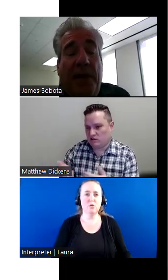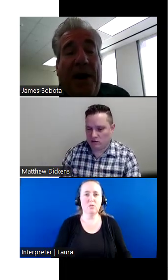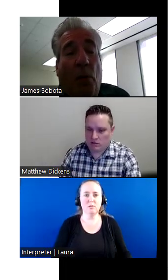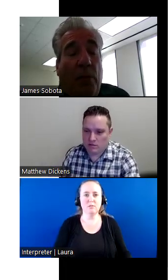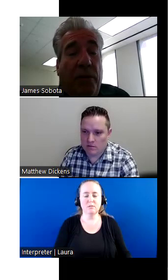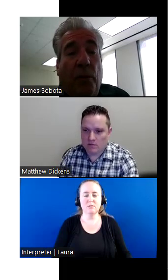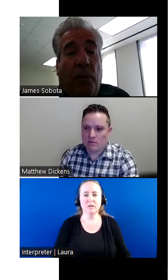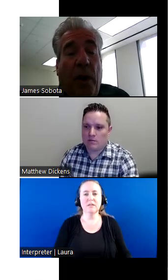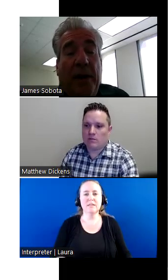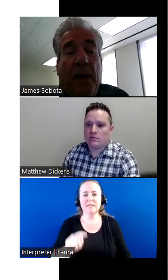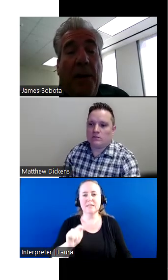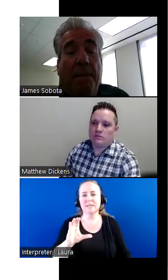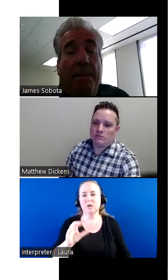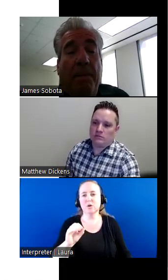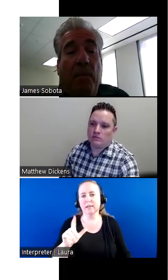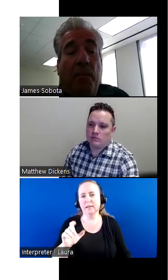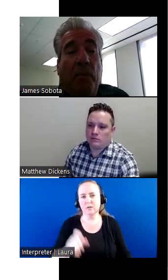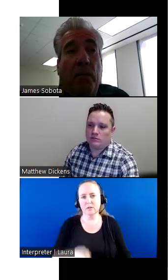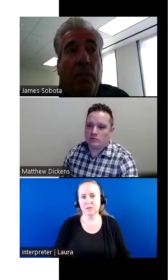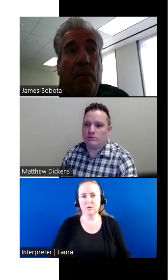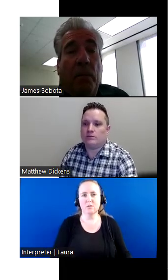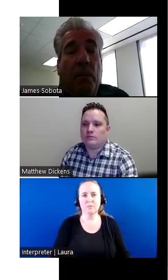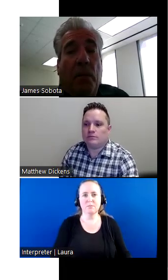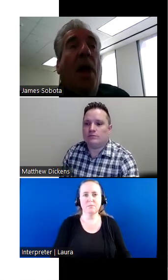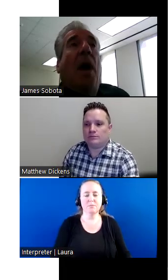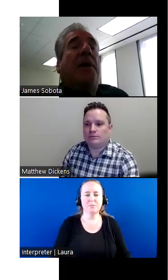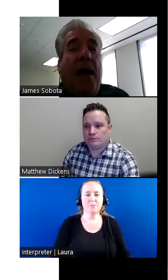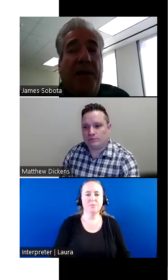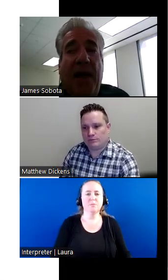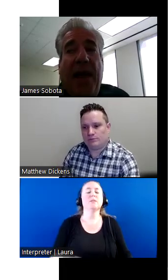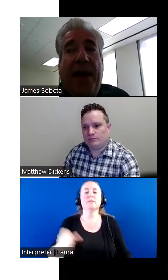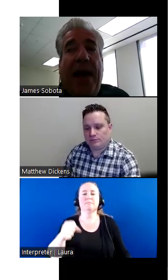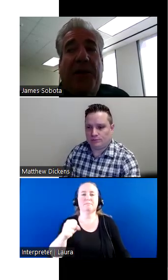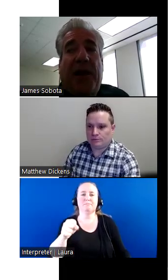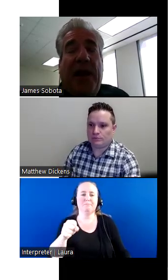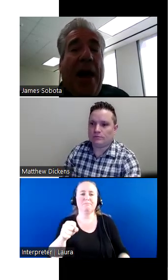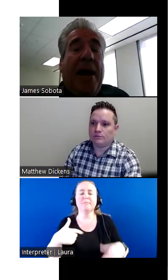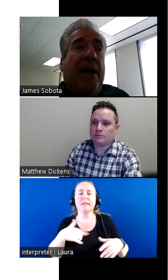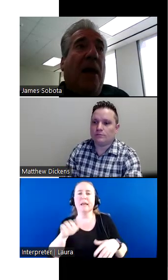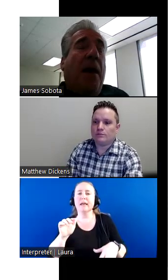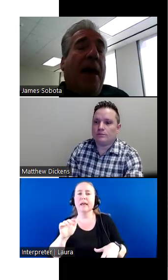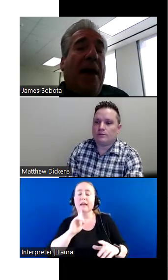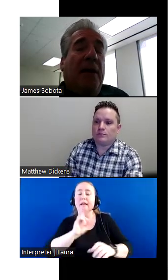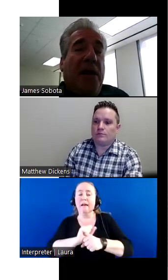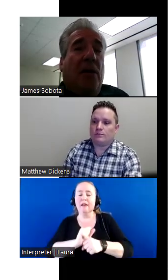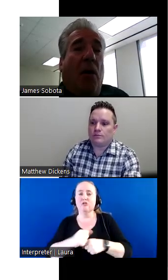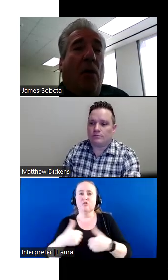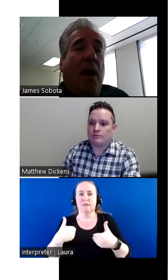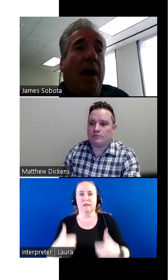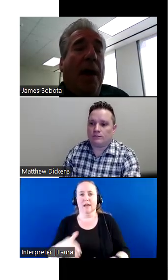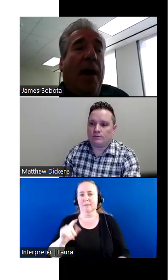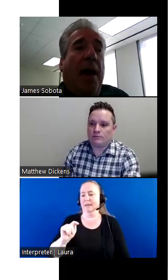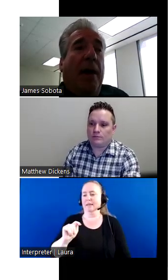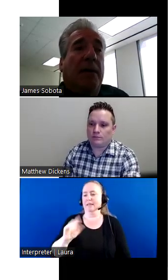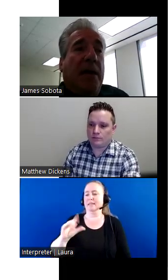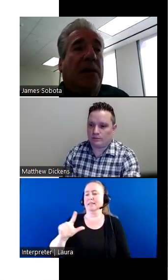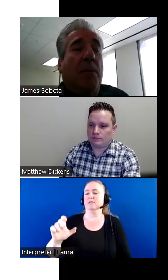That I work with with what TCAL or TCAL. Yes. And Ashley, I am a TCAL